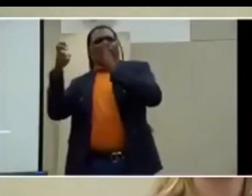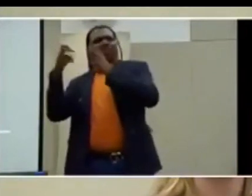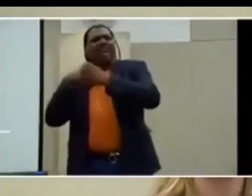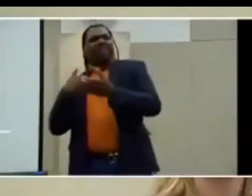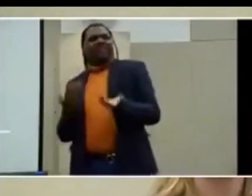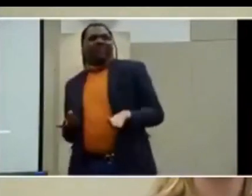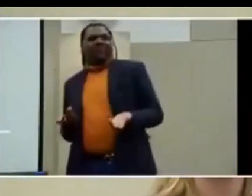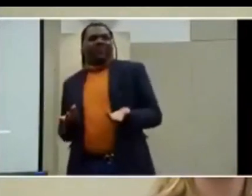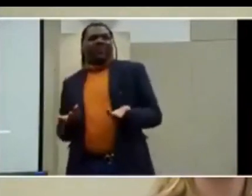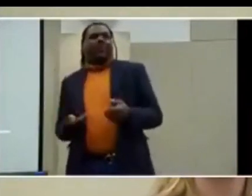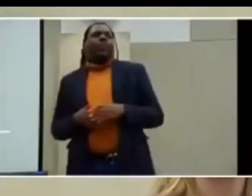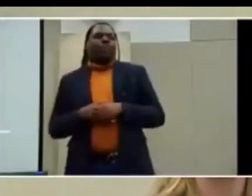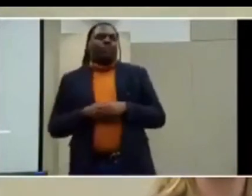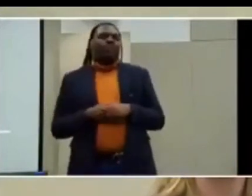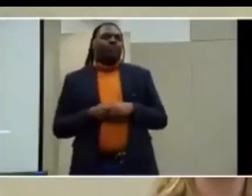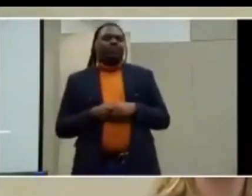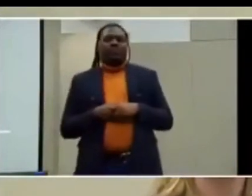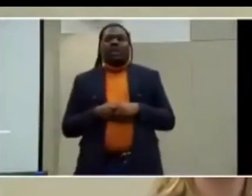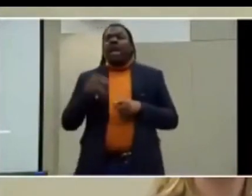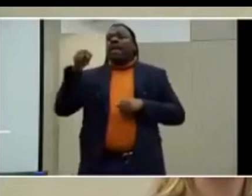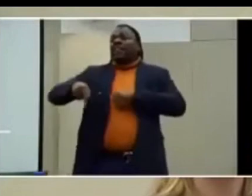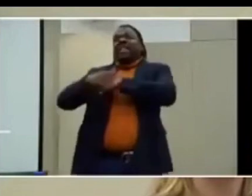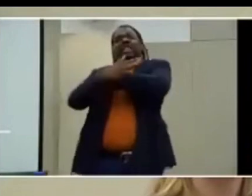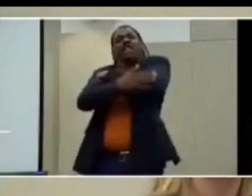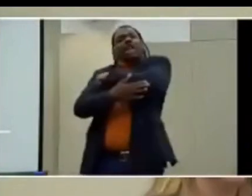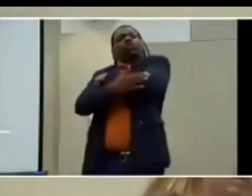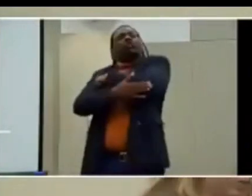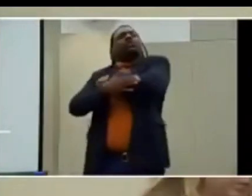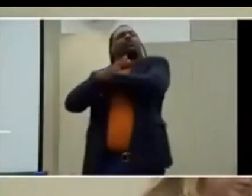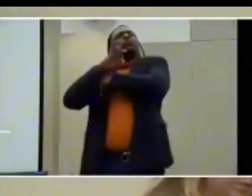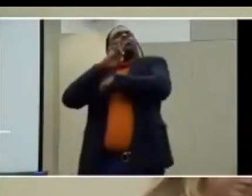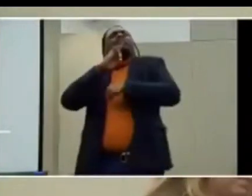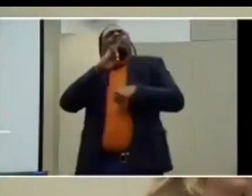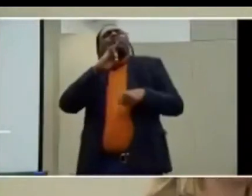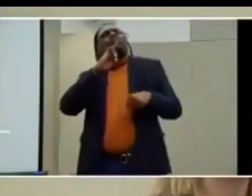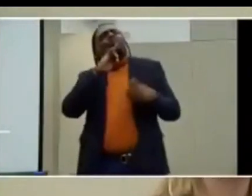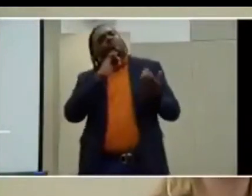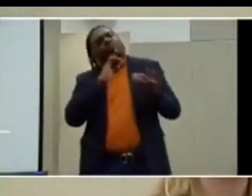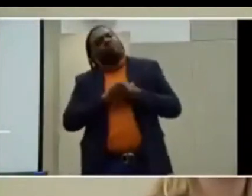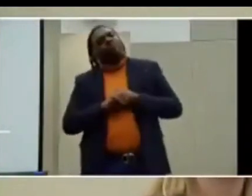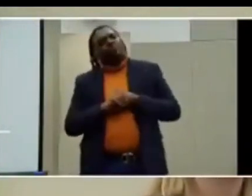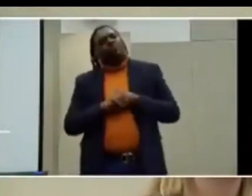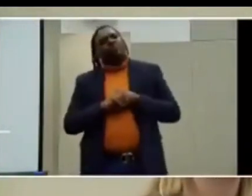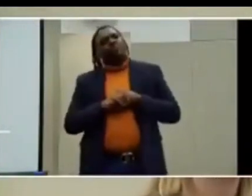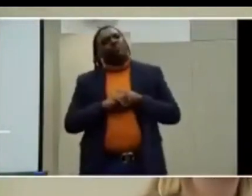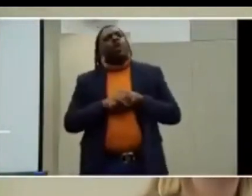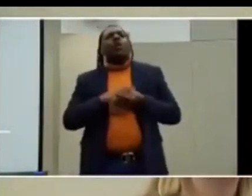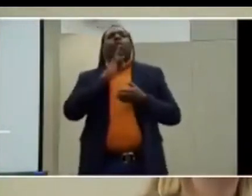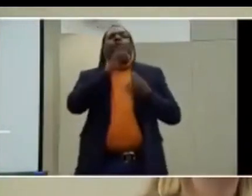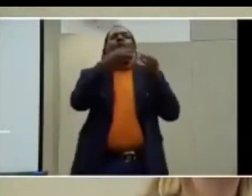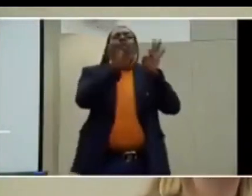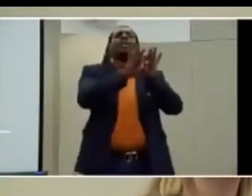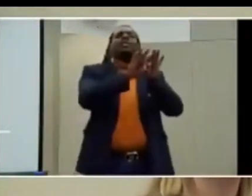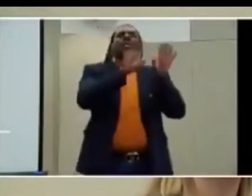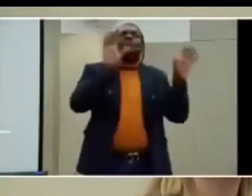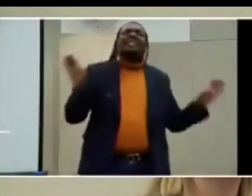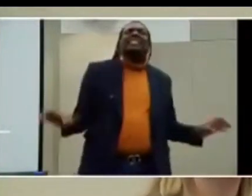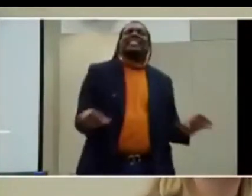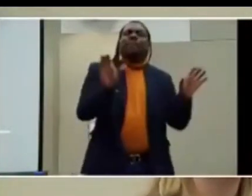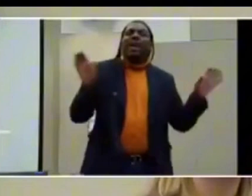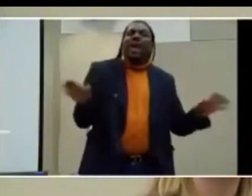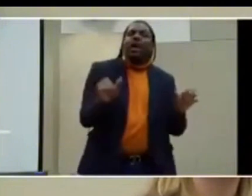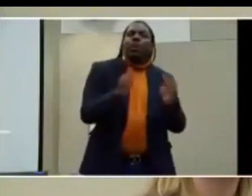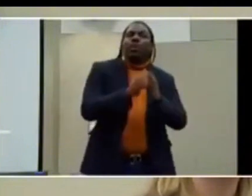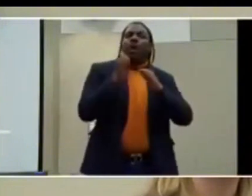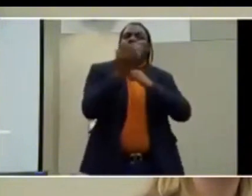this country has significant issues in getting people to be able to participate in society, but I would like to